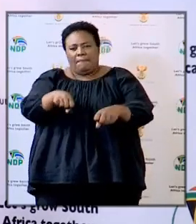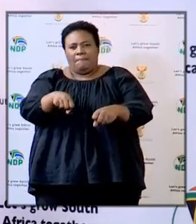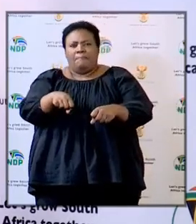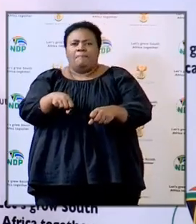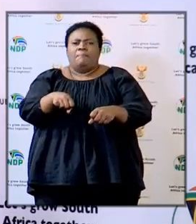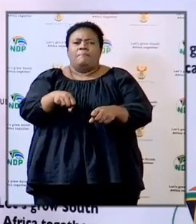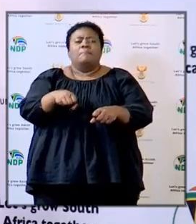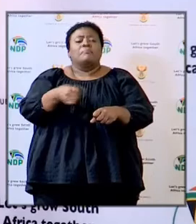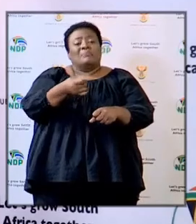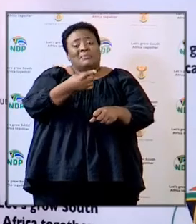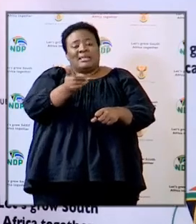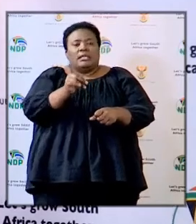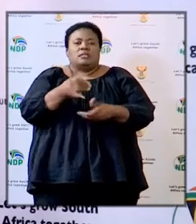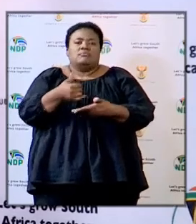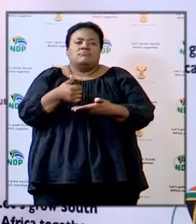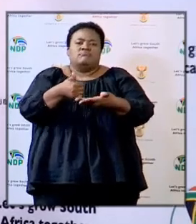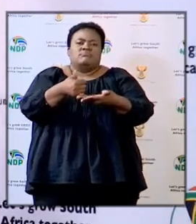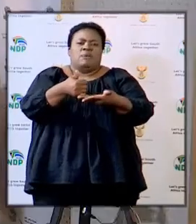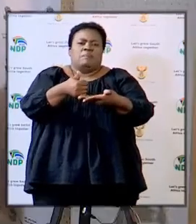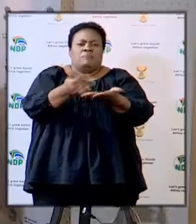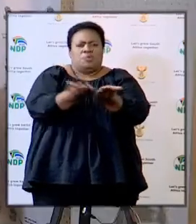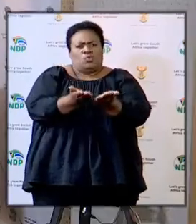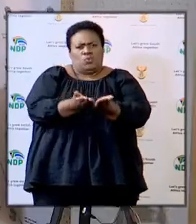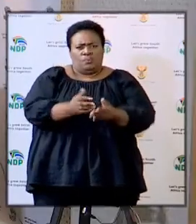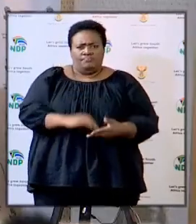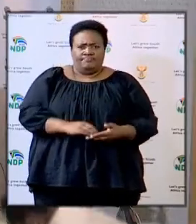supplying some of the schools thank you